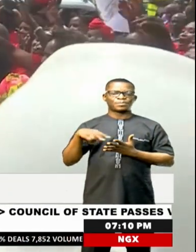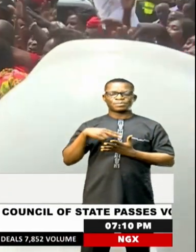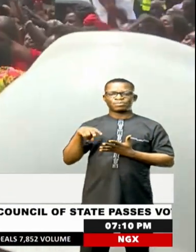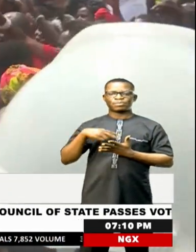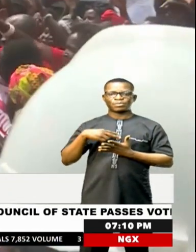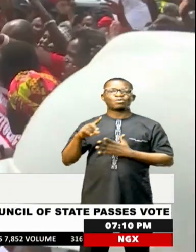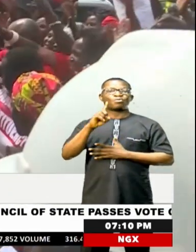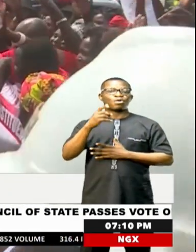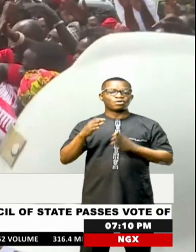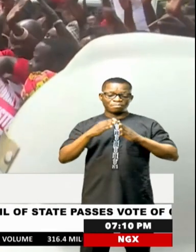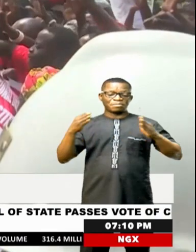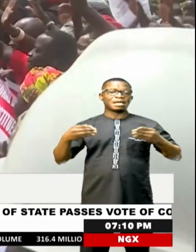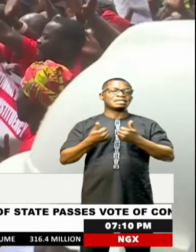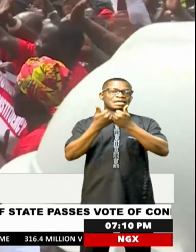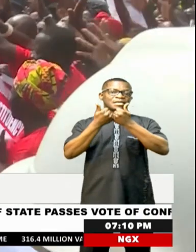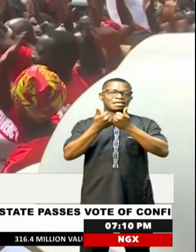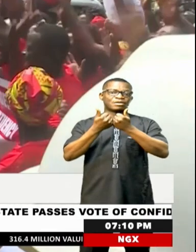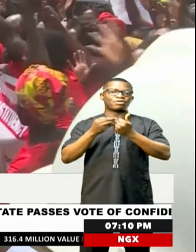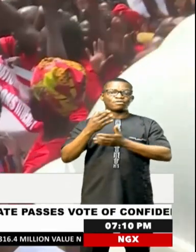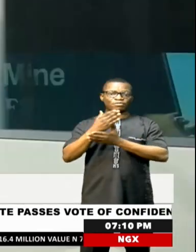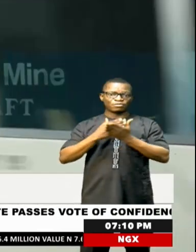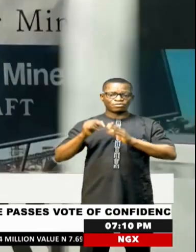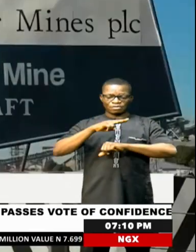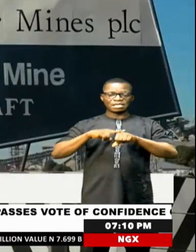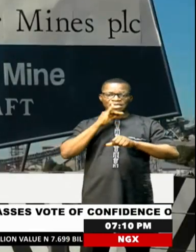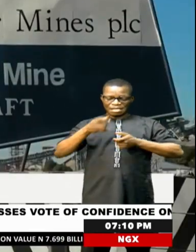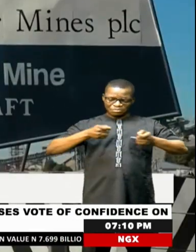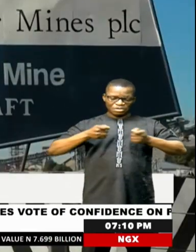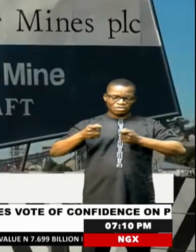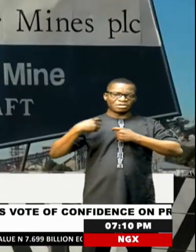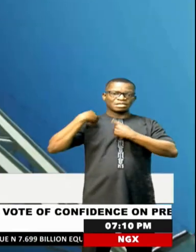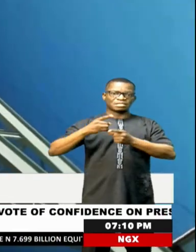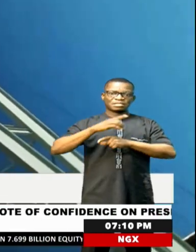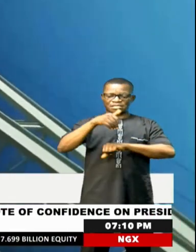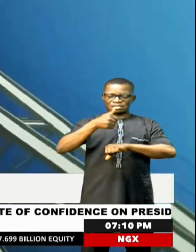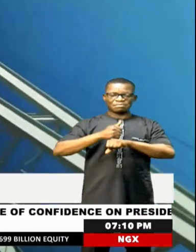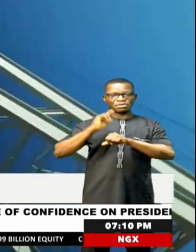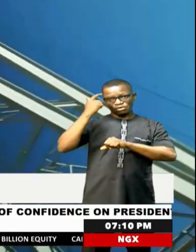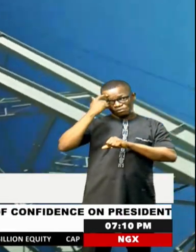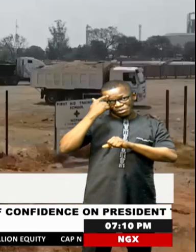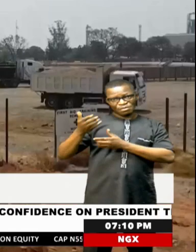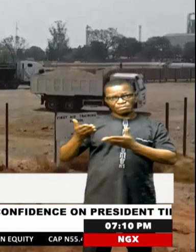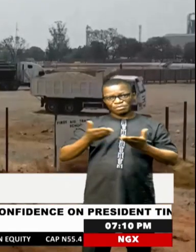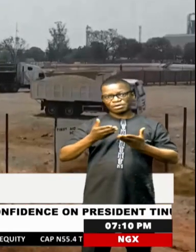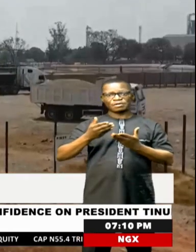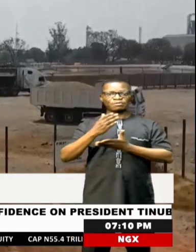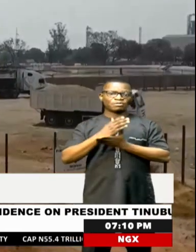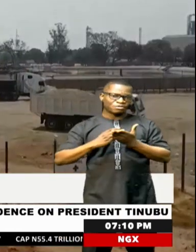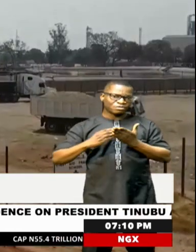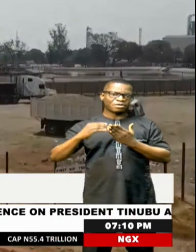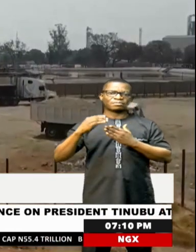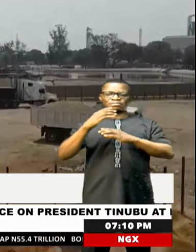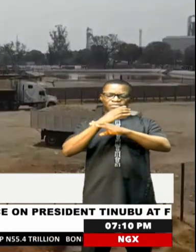One of the biggest challenges of President Haga in the HLMA's administration since they formed the government was bringing sanity to Zambia's mining